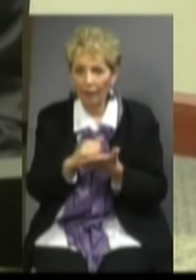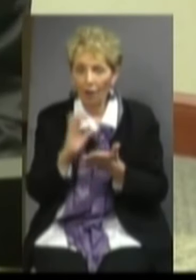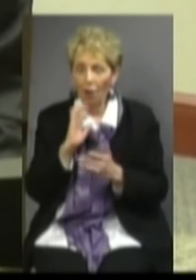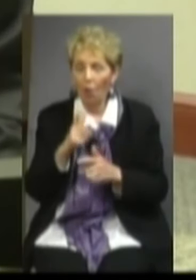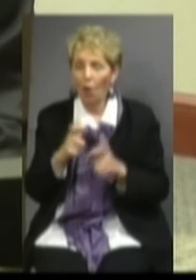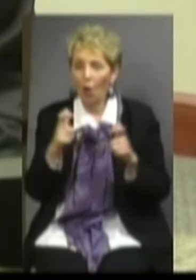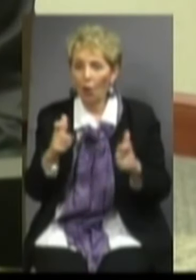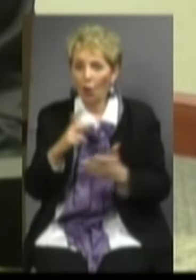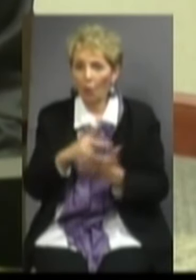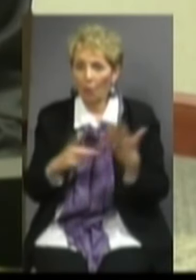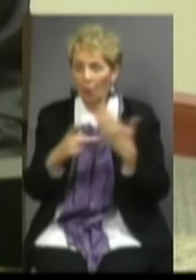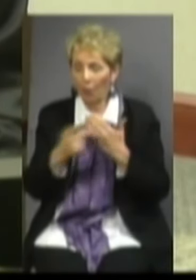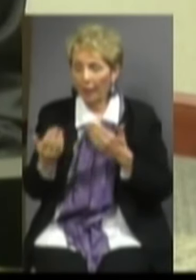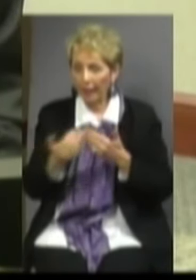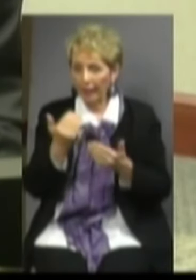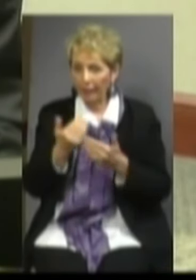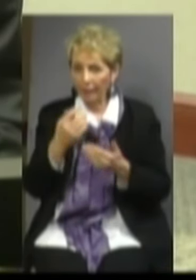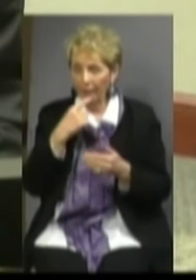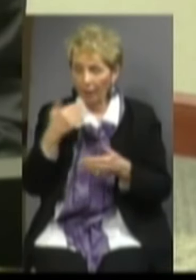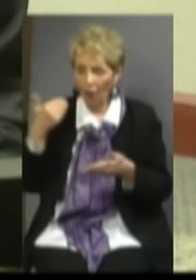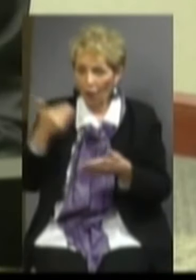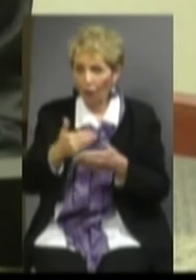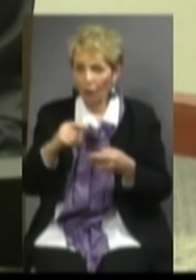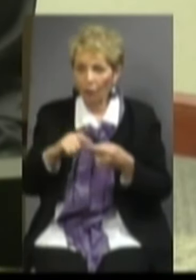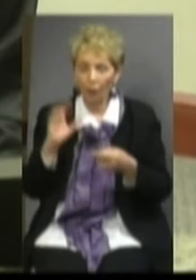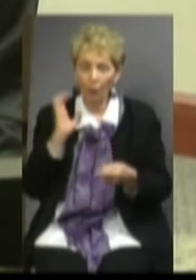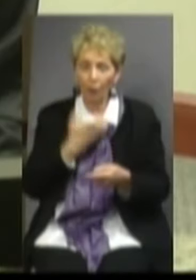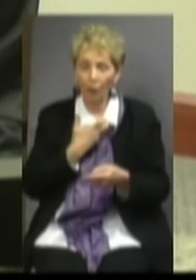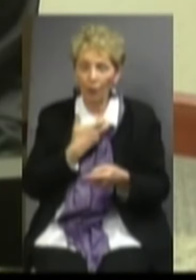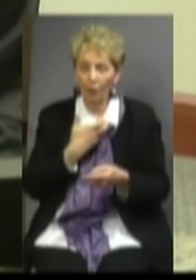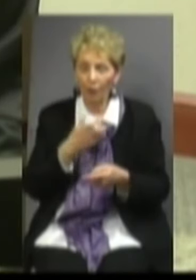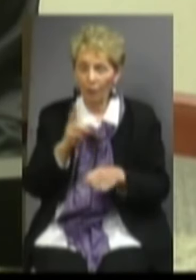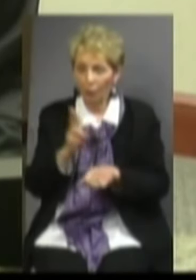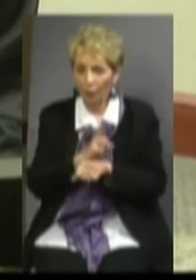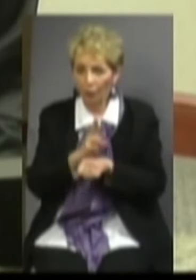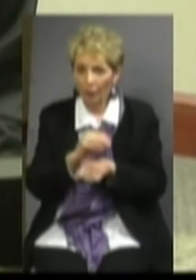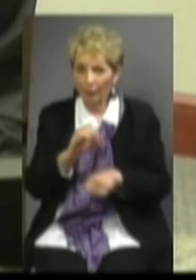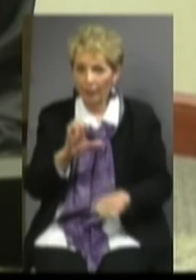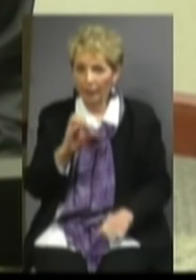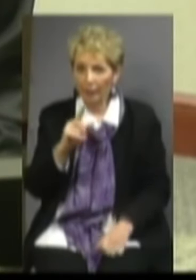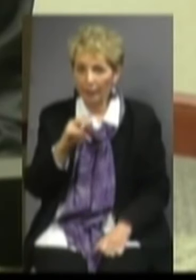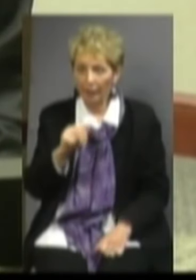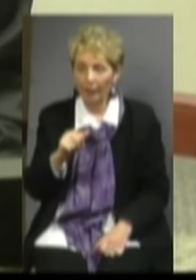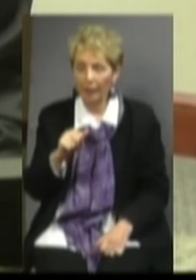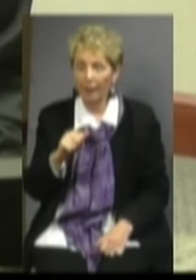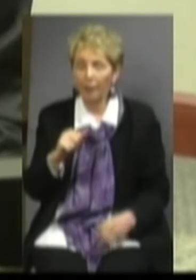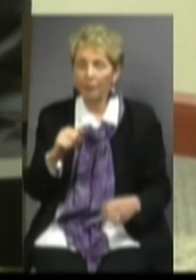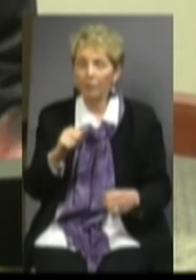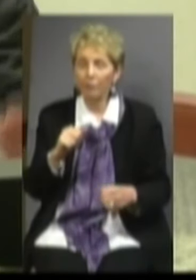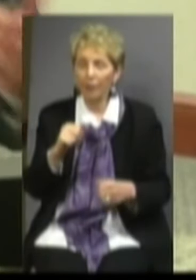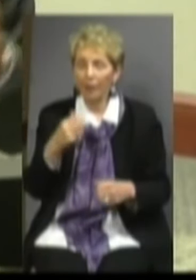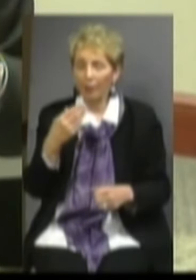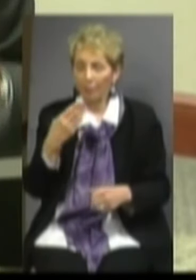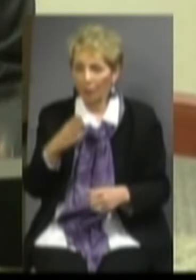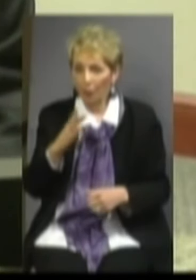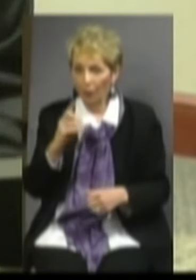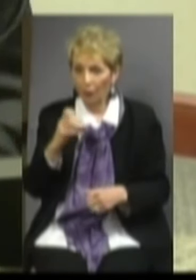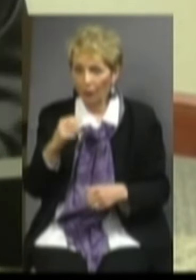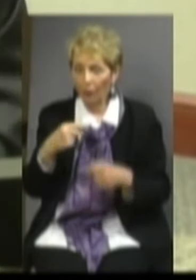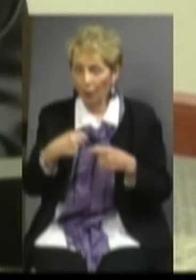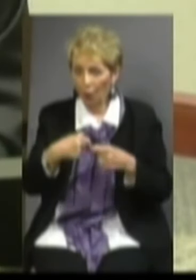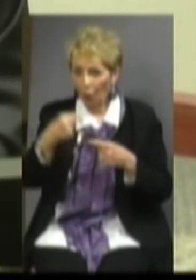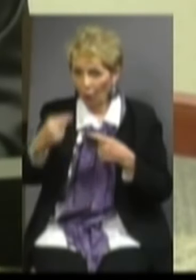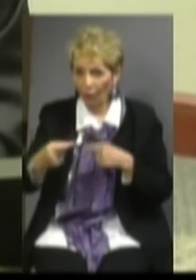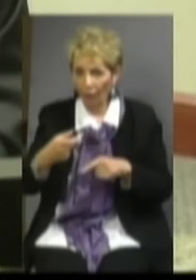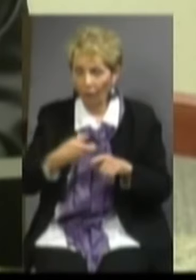largest programs easier and locating them closer to our major user, which is Carolina's Healthcare Blue Ridge at Morganton. We'll be right across the street